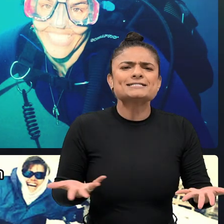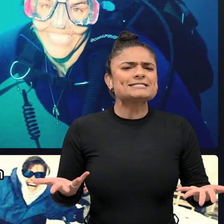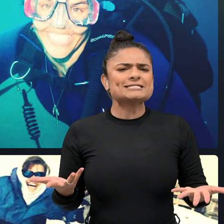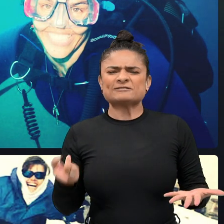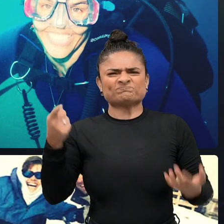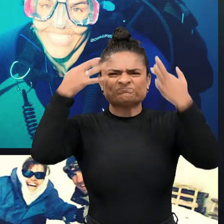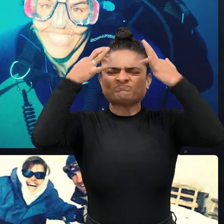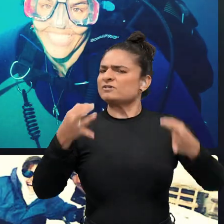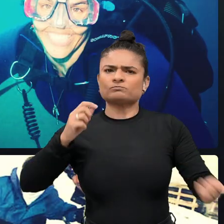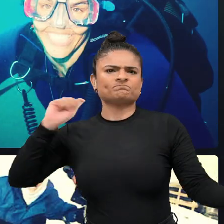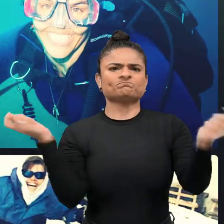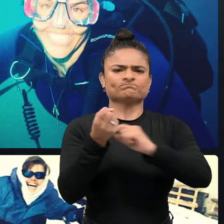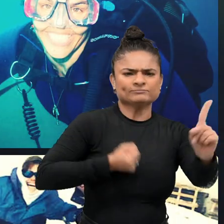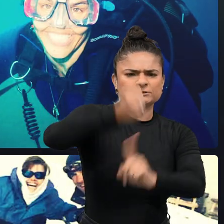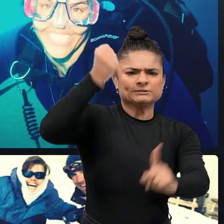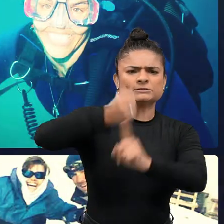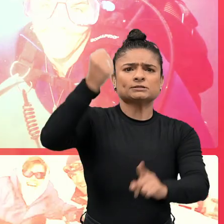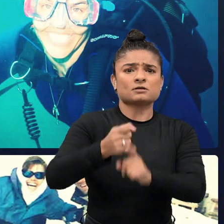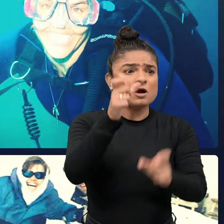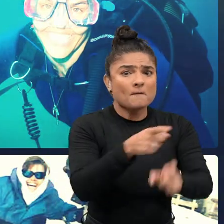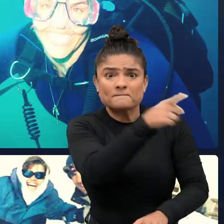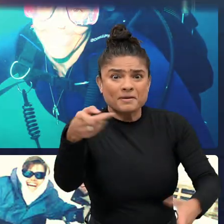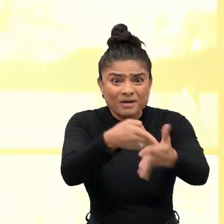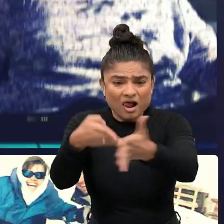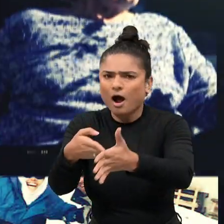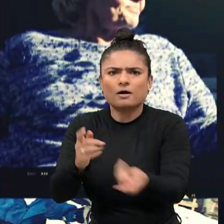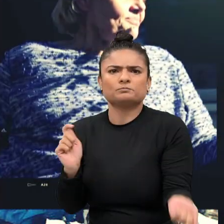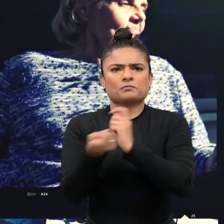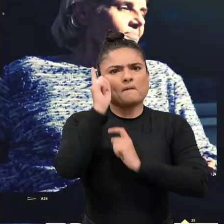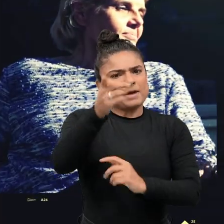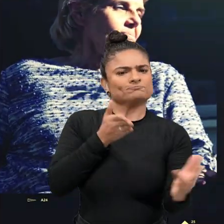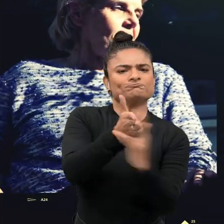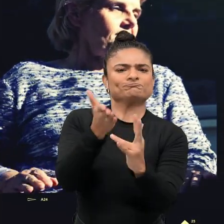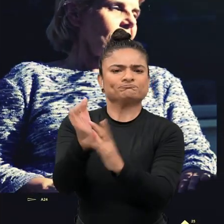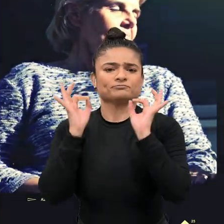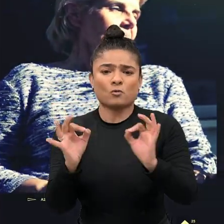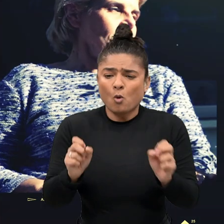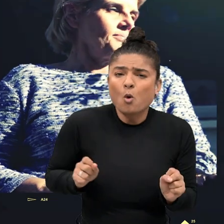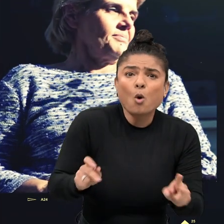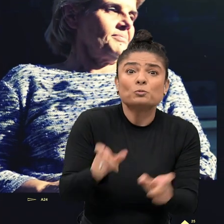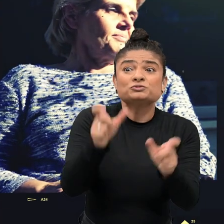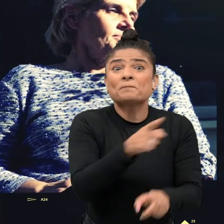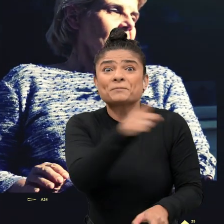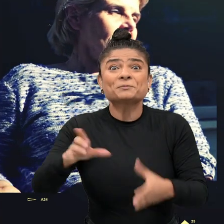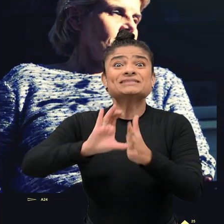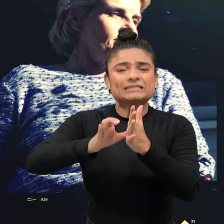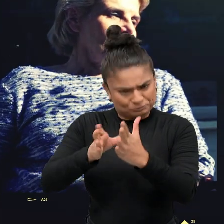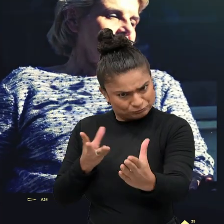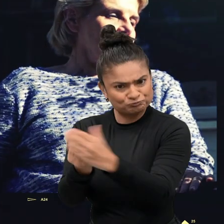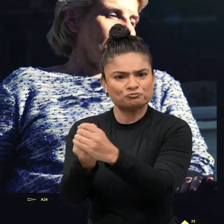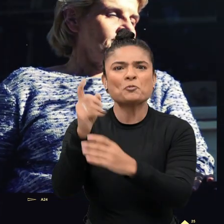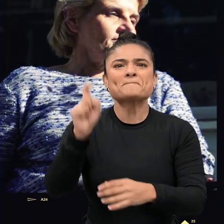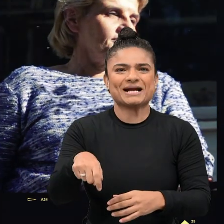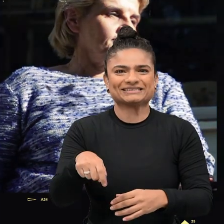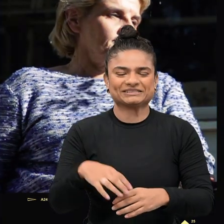sportswoman into a verbal puncher of note in a crusade for equal access to facilities and opportunities for persons